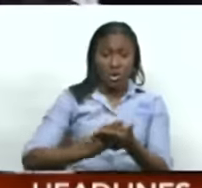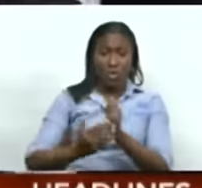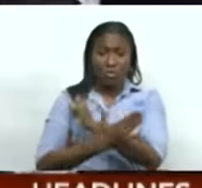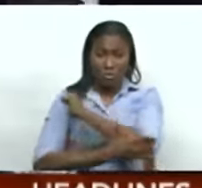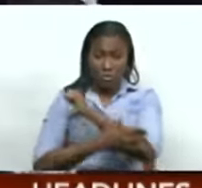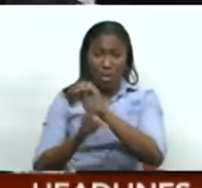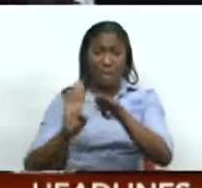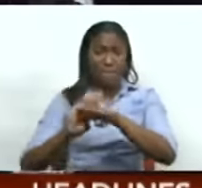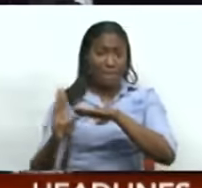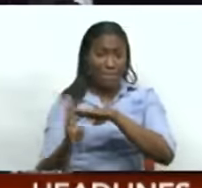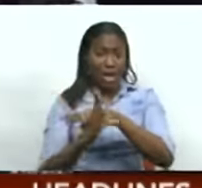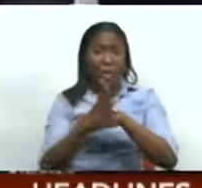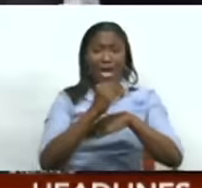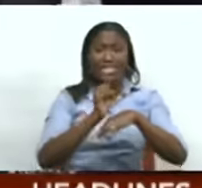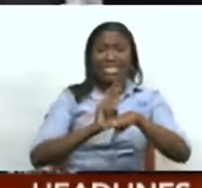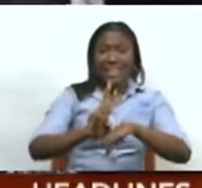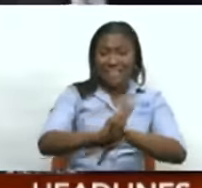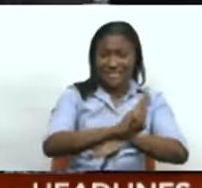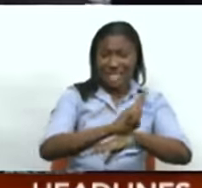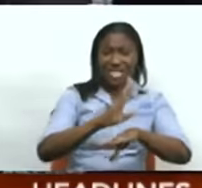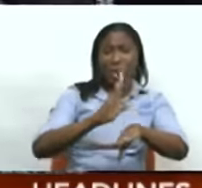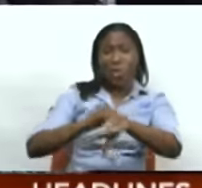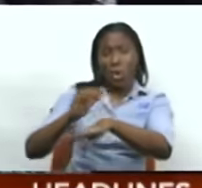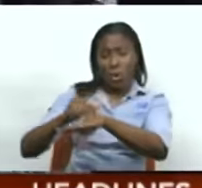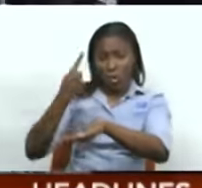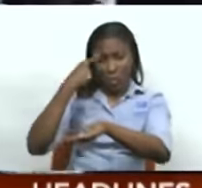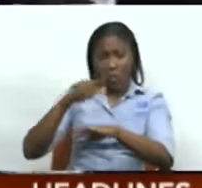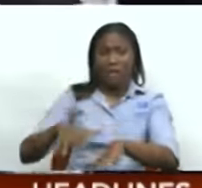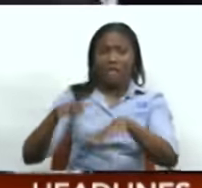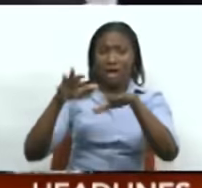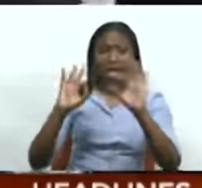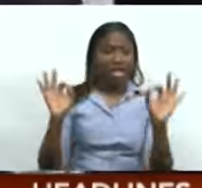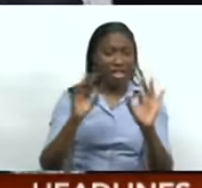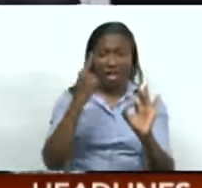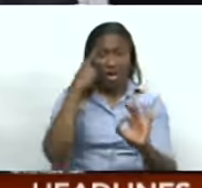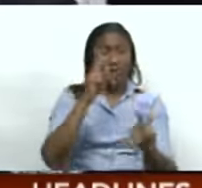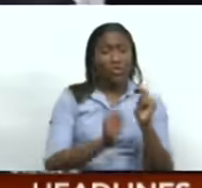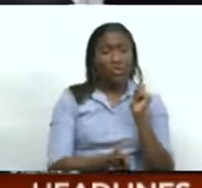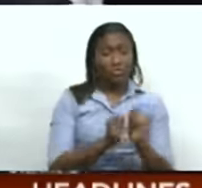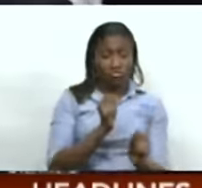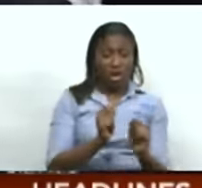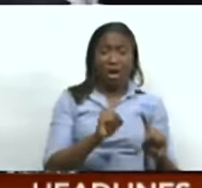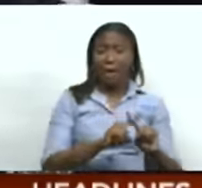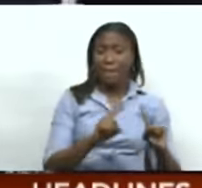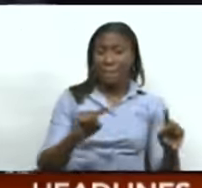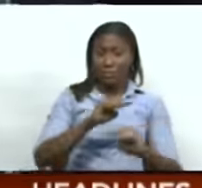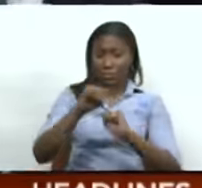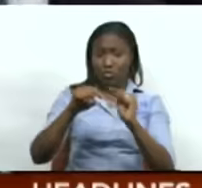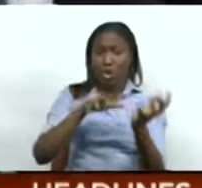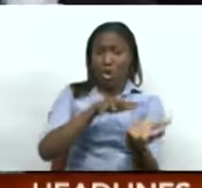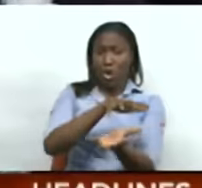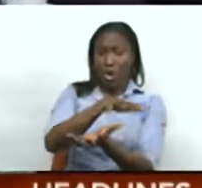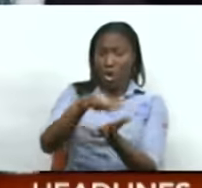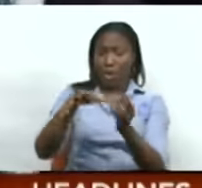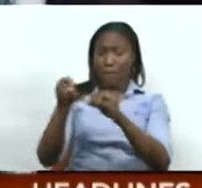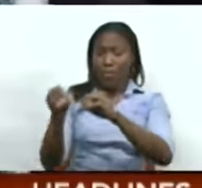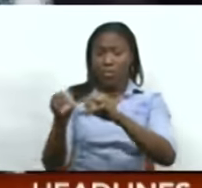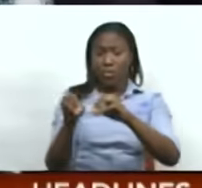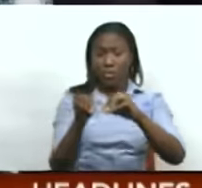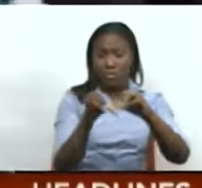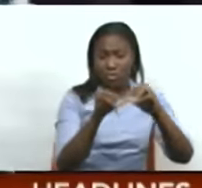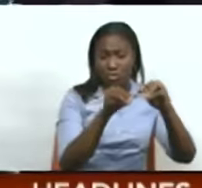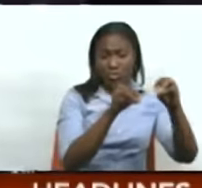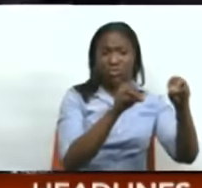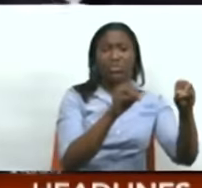Barbados and St. Vincent and the Grenadines. No alerts in effect for Trinidad. But as that low-level trough moves away, we have lots of convergence behind